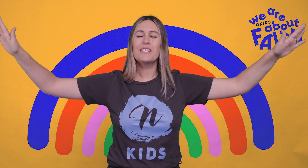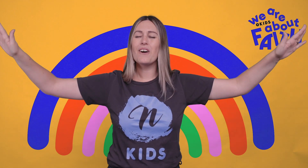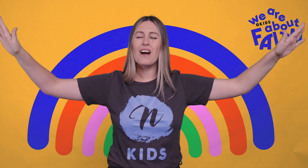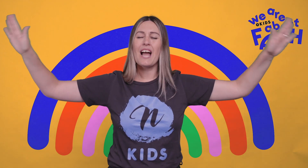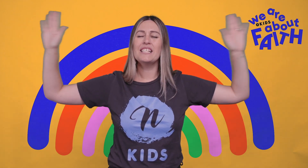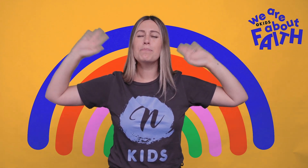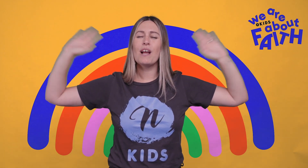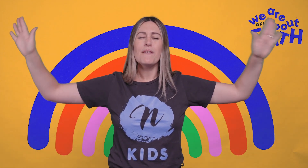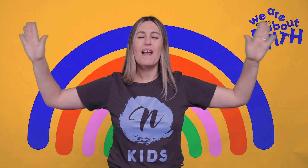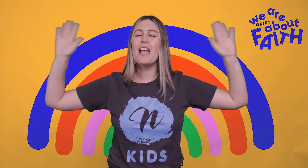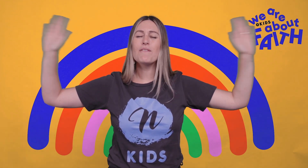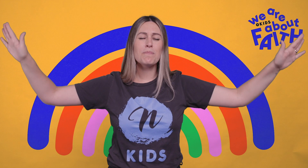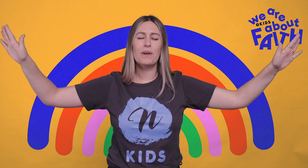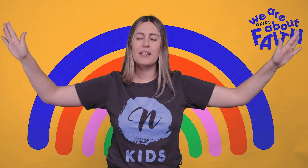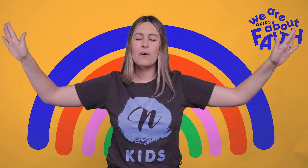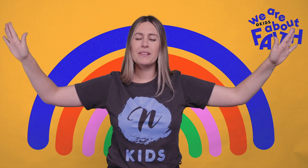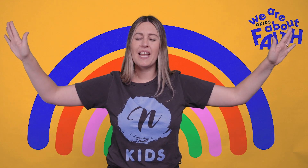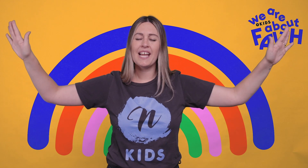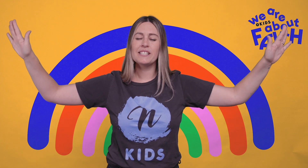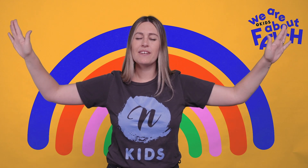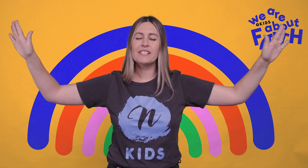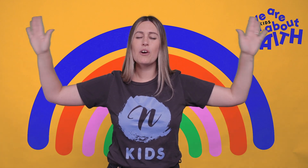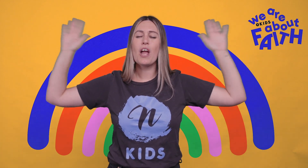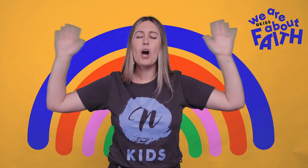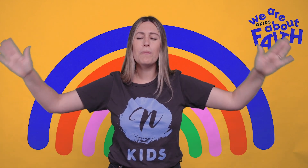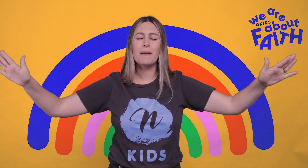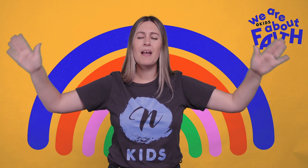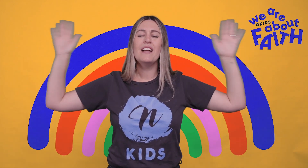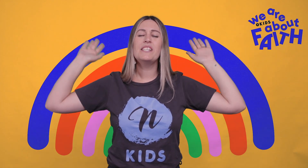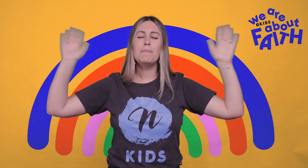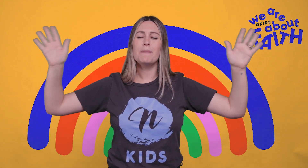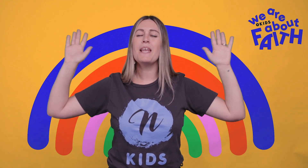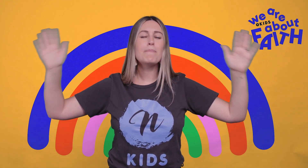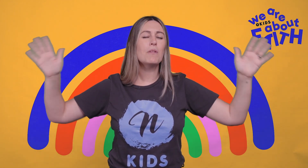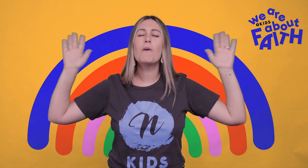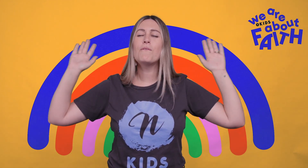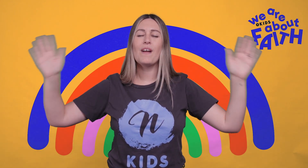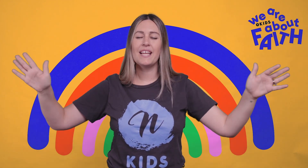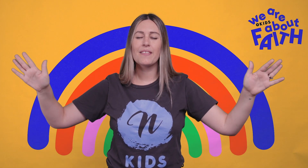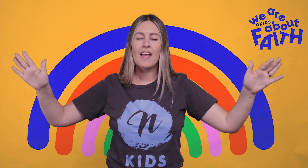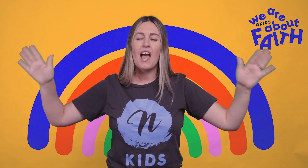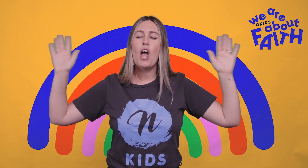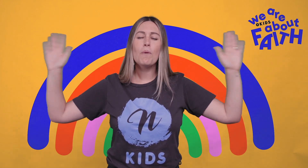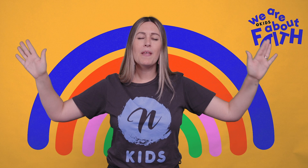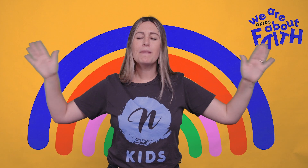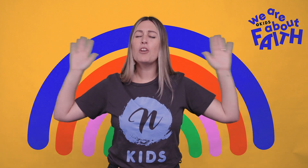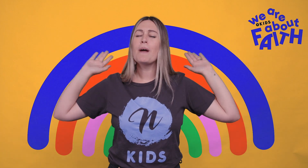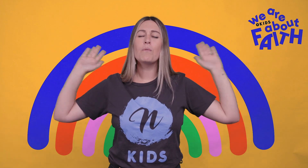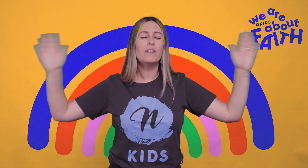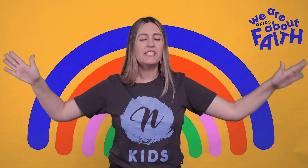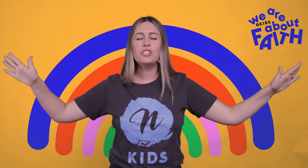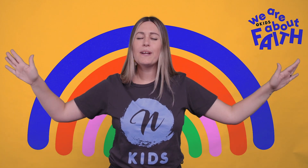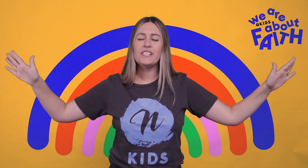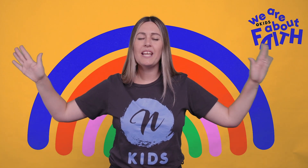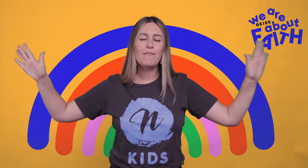Father God, I just pray for every boy and girl with their hands raised. God help them to be people of faith. Help them that no